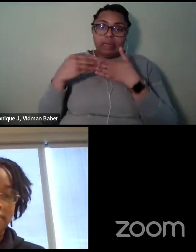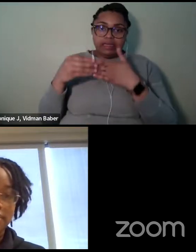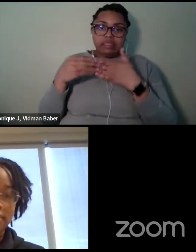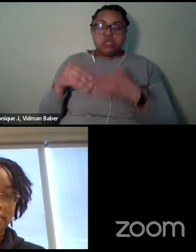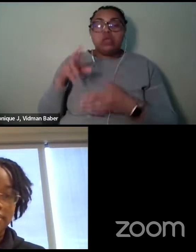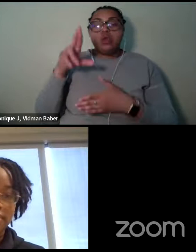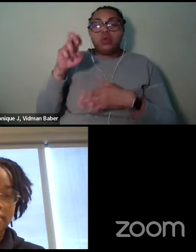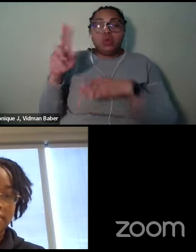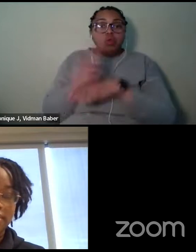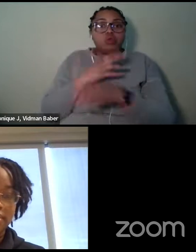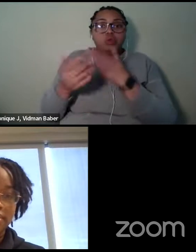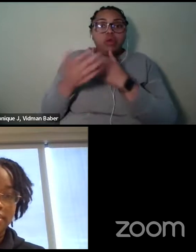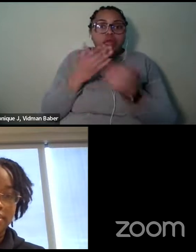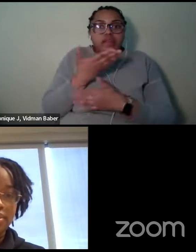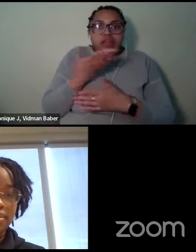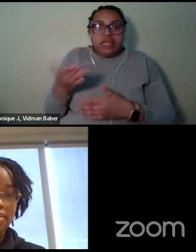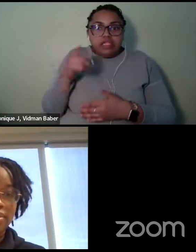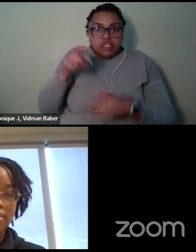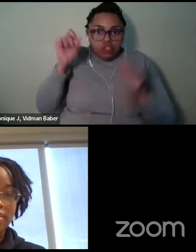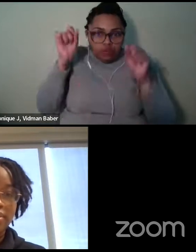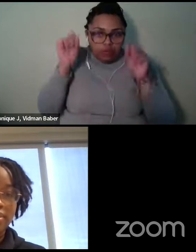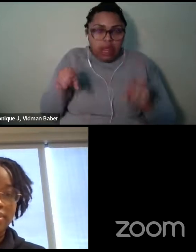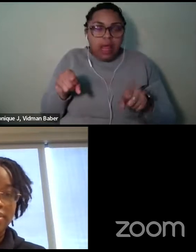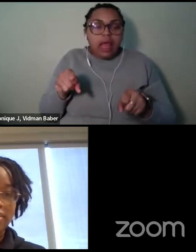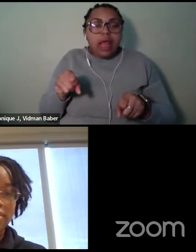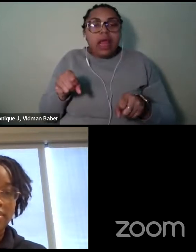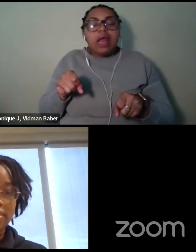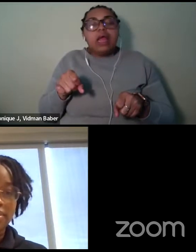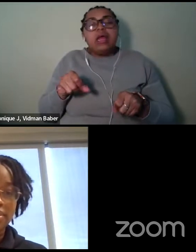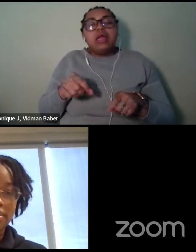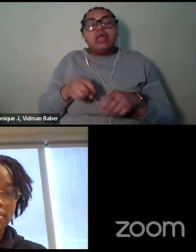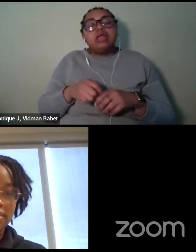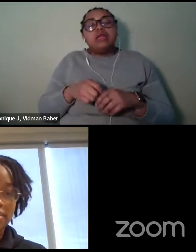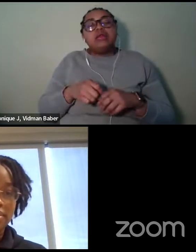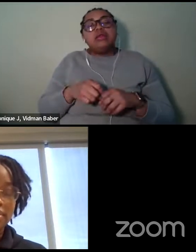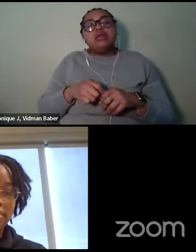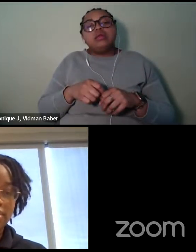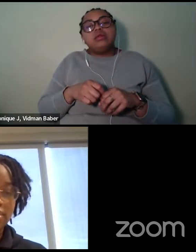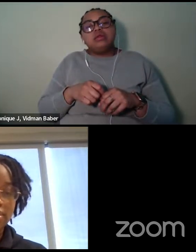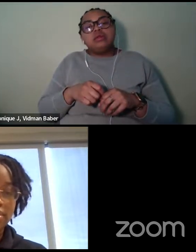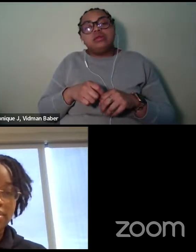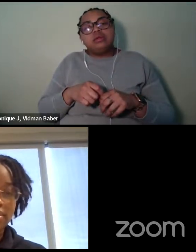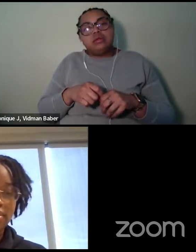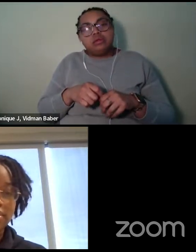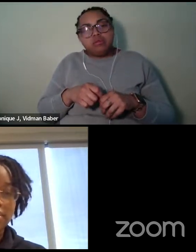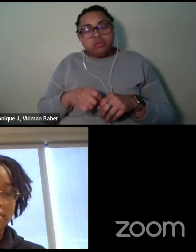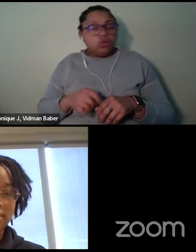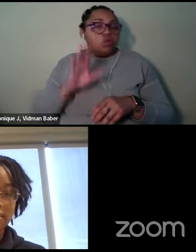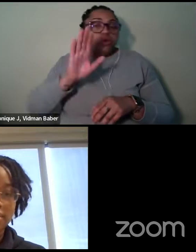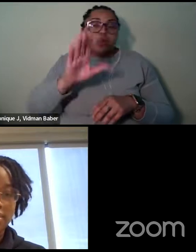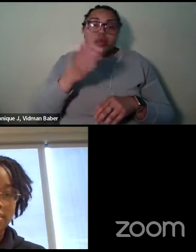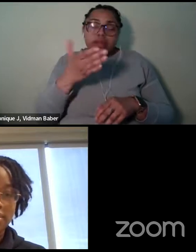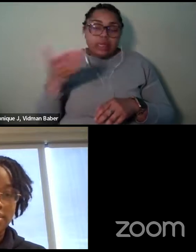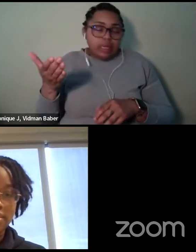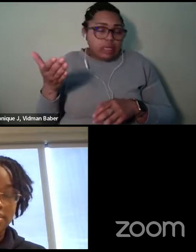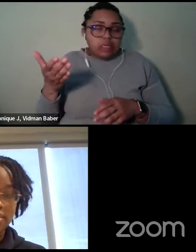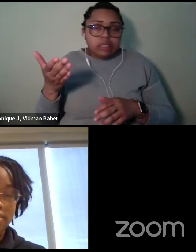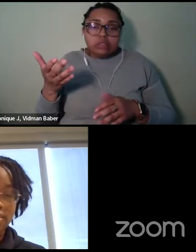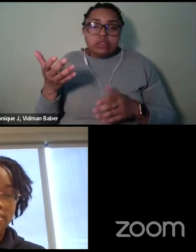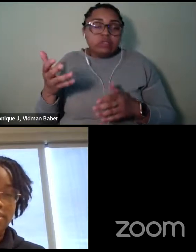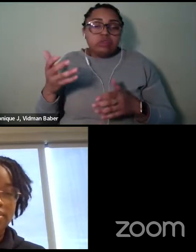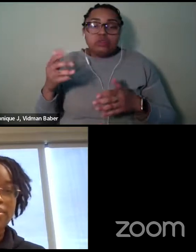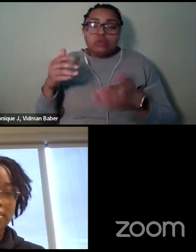things that you can, uh, that you, that you have your belongings and, uh, recycling,